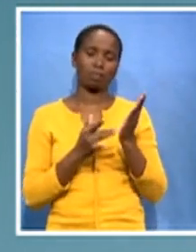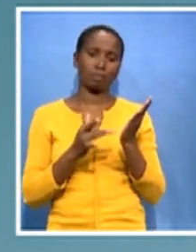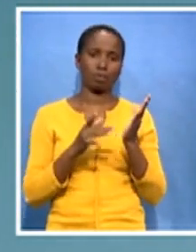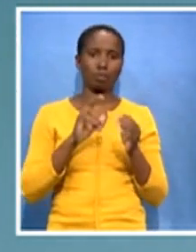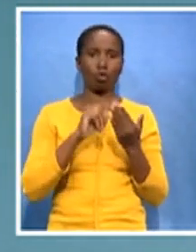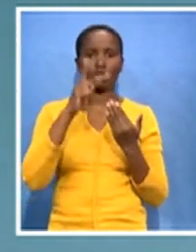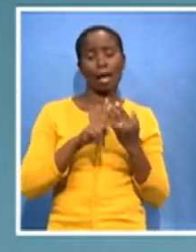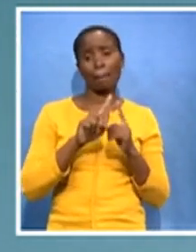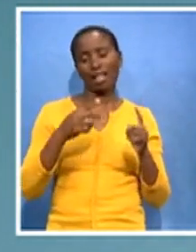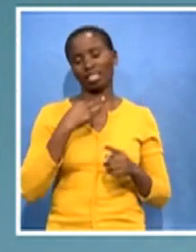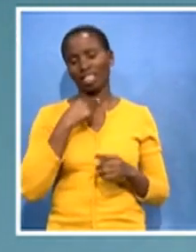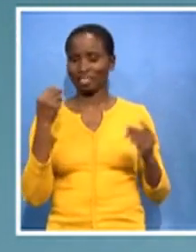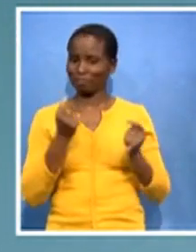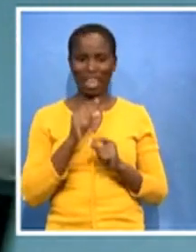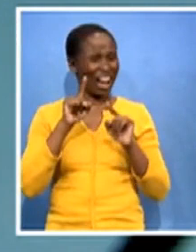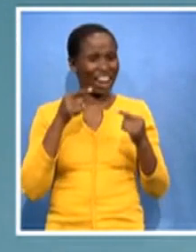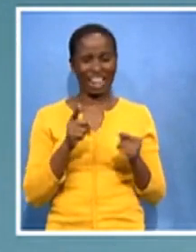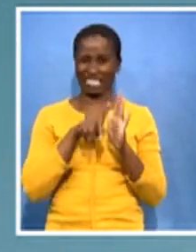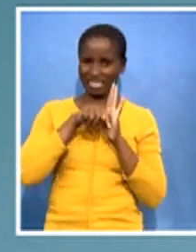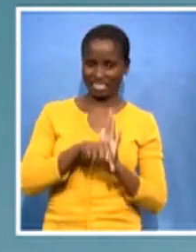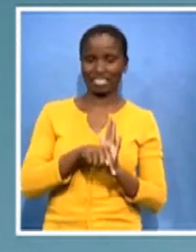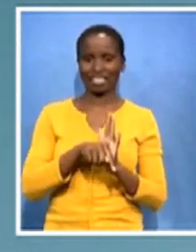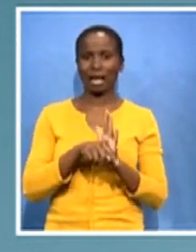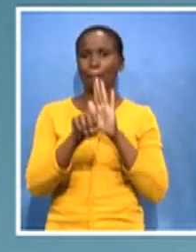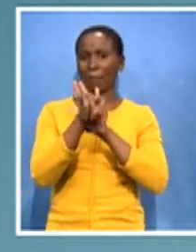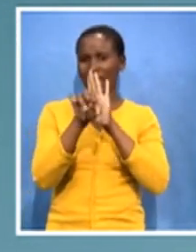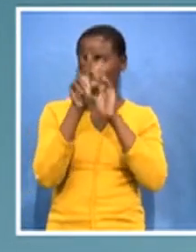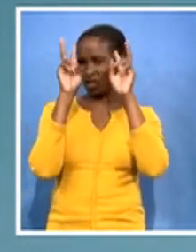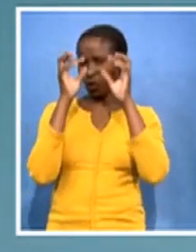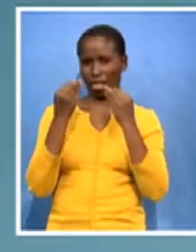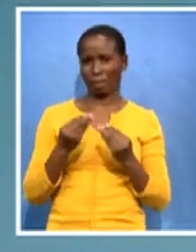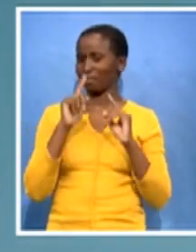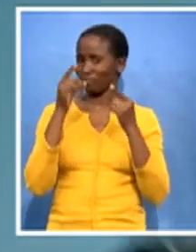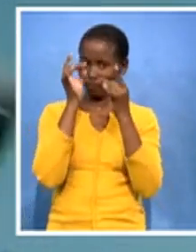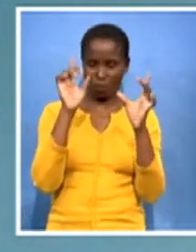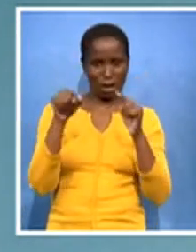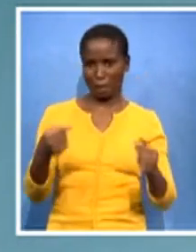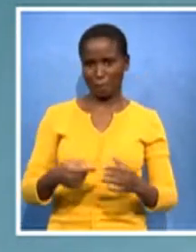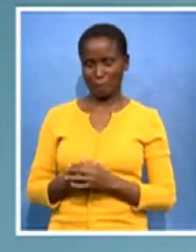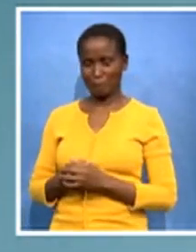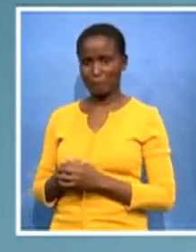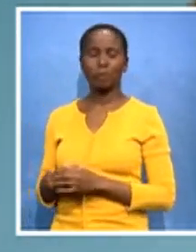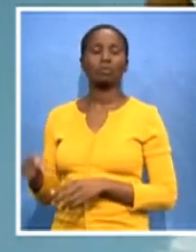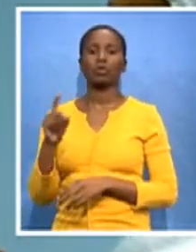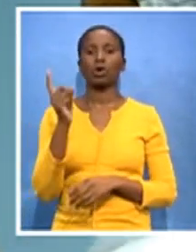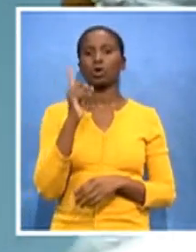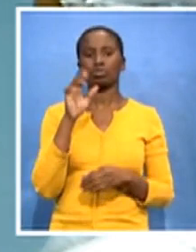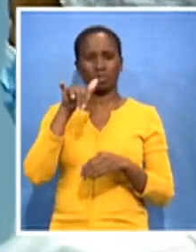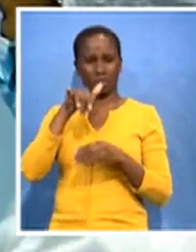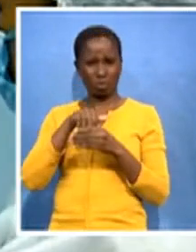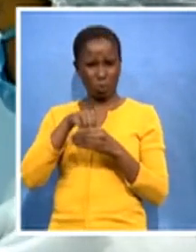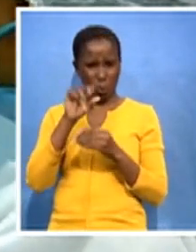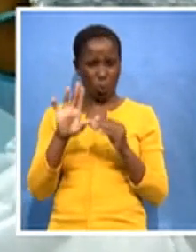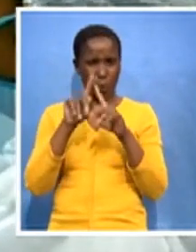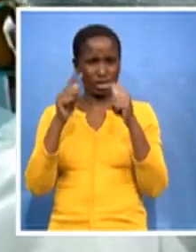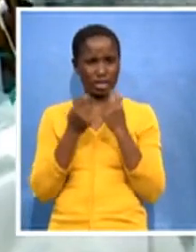market-related numbers. And how has the whole process been for you on a technical side to be part of this team as well? So, for me, it has been an immense